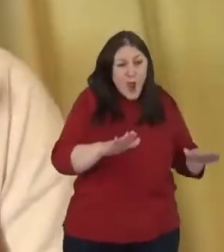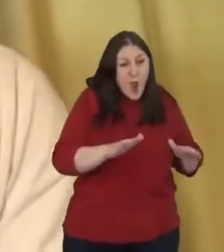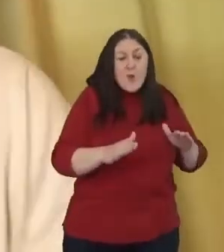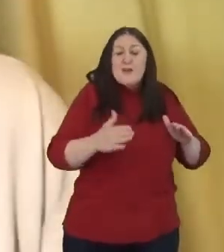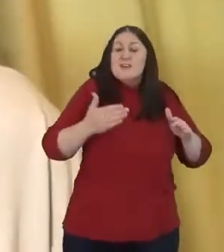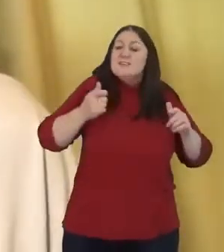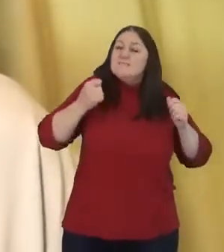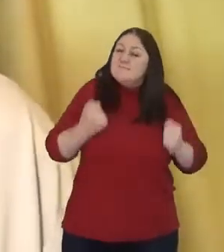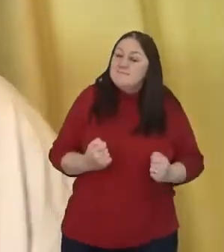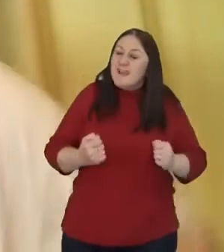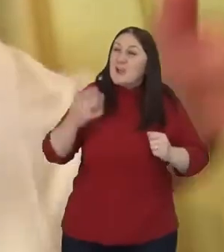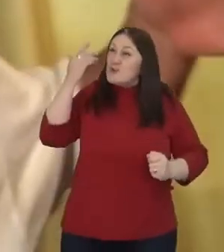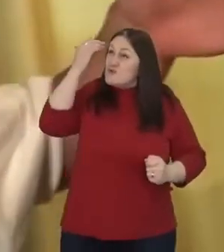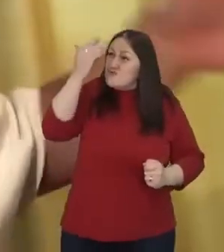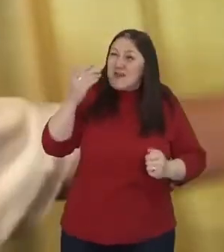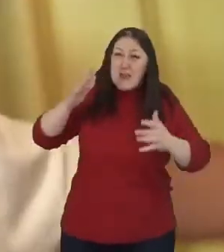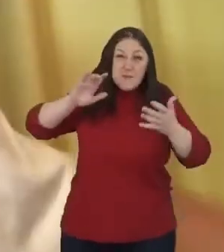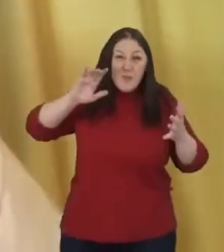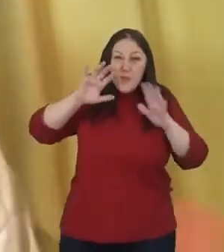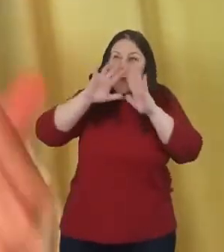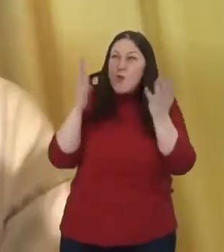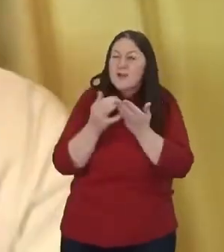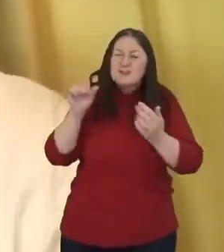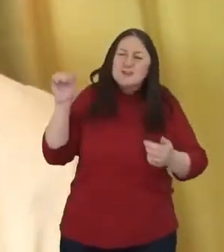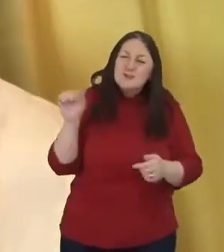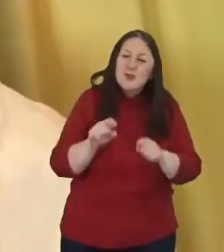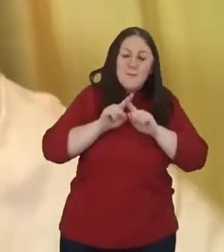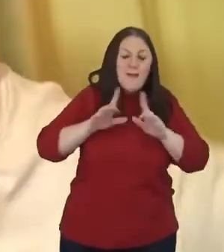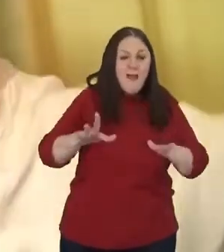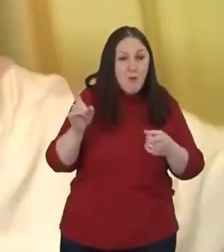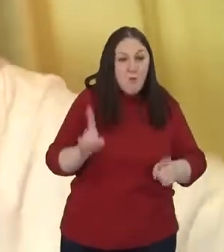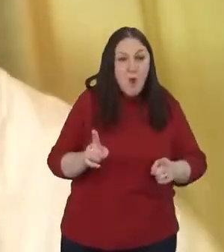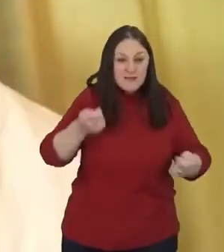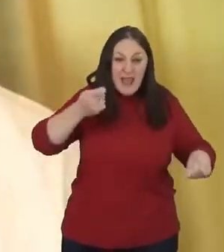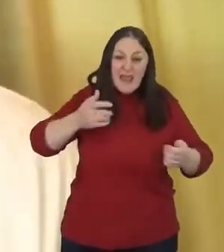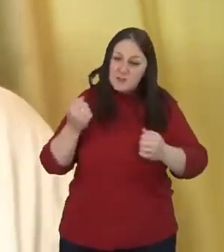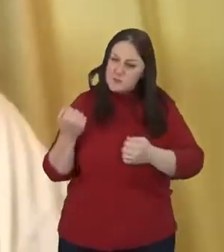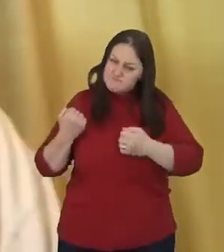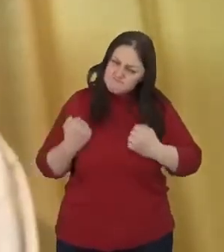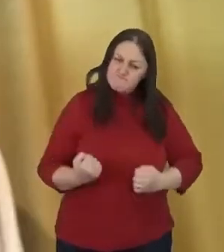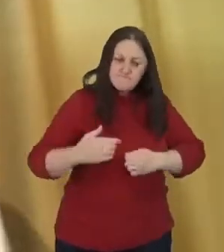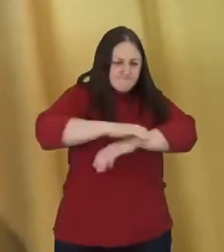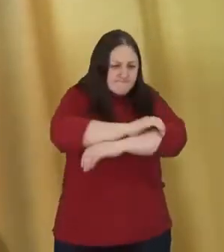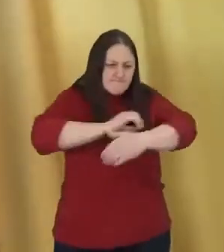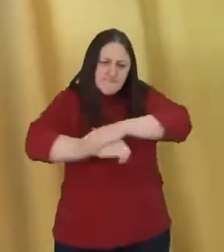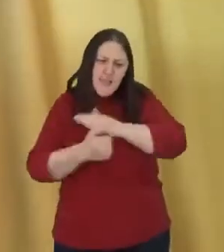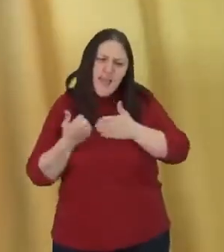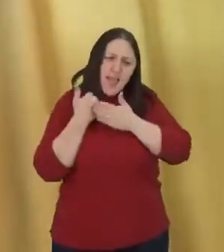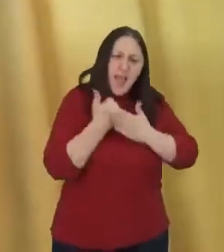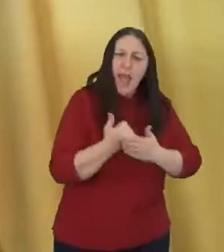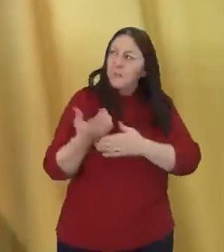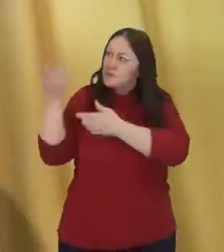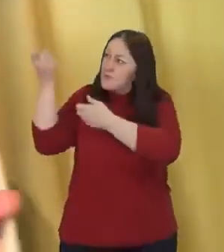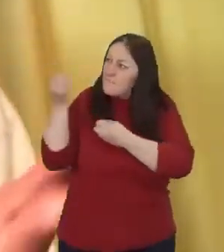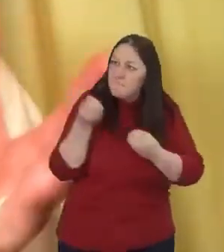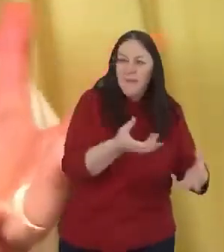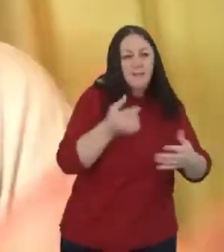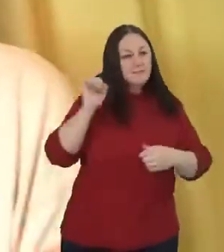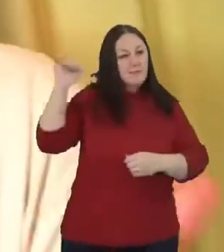and to build that world, to begin beating our swords into plows, to welcome immigrants and refugees, to